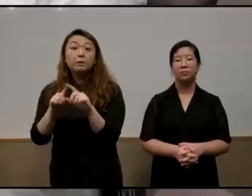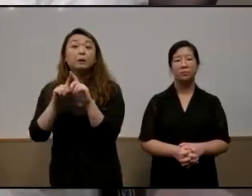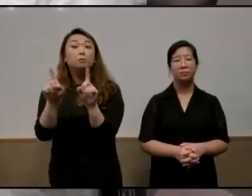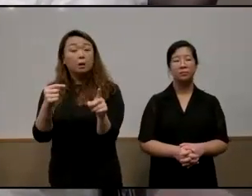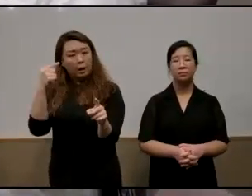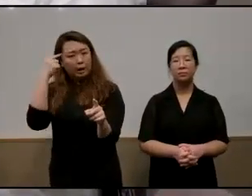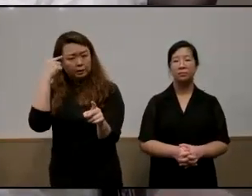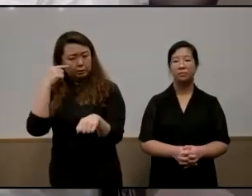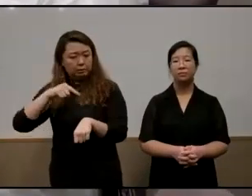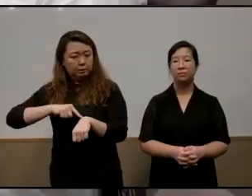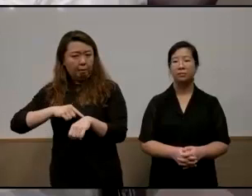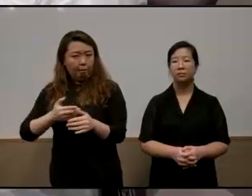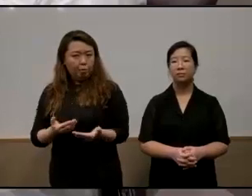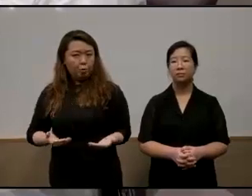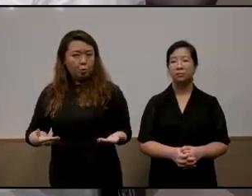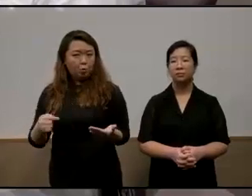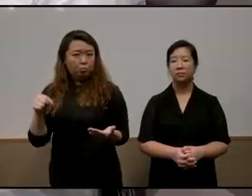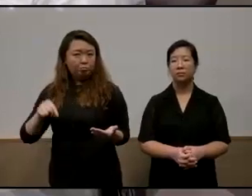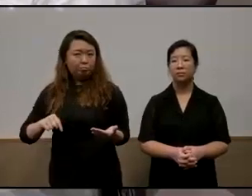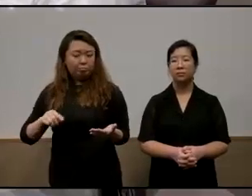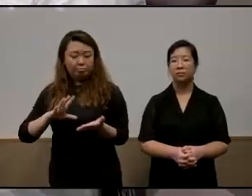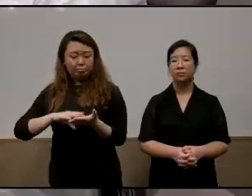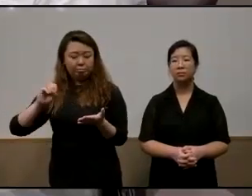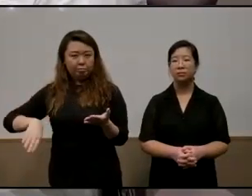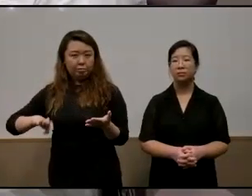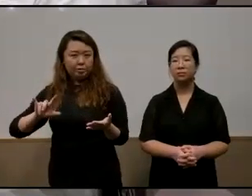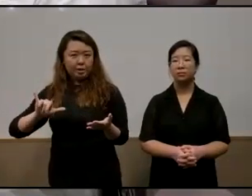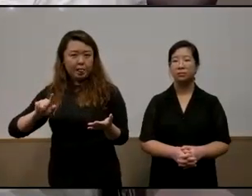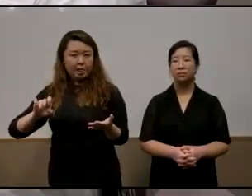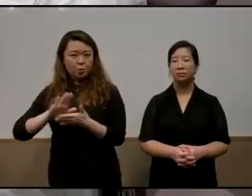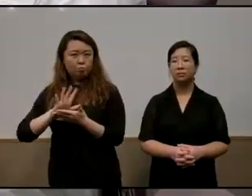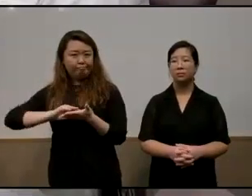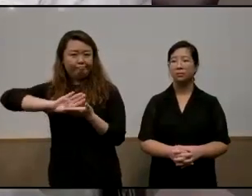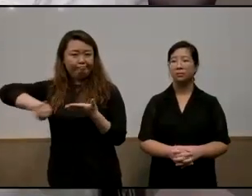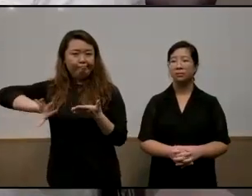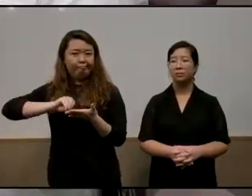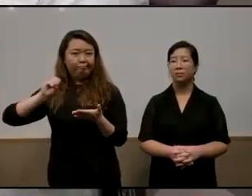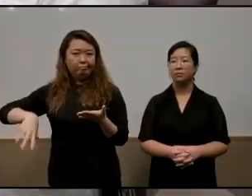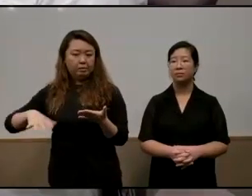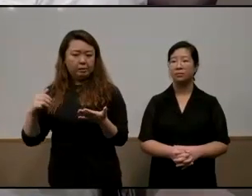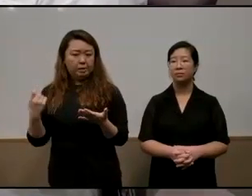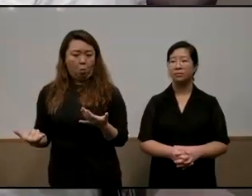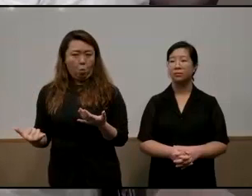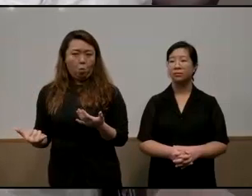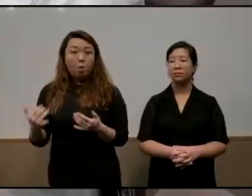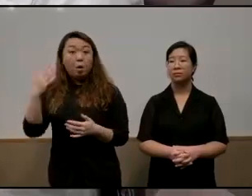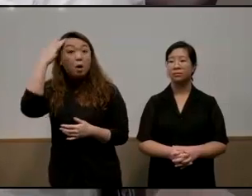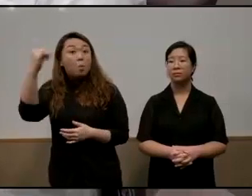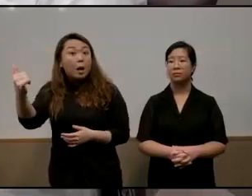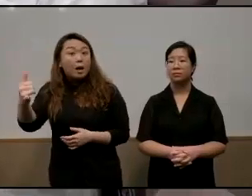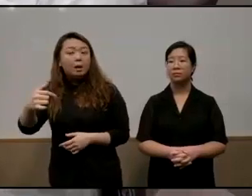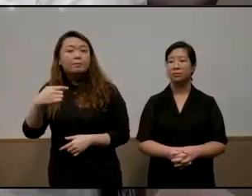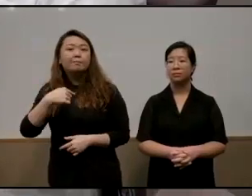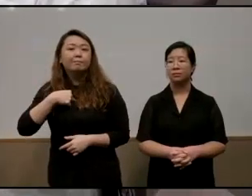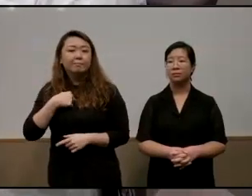do think the time has come to get rid of elite schools i say it because i was from an elite